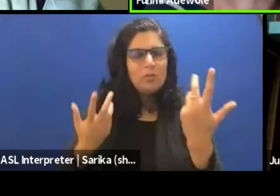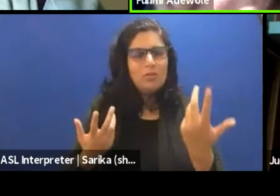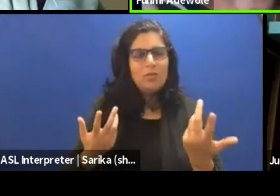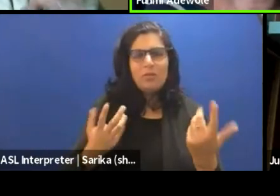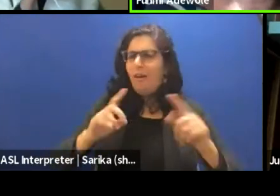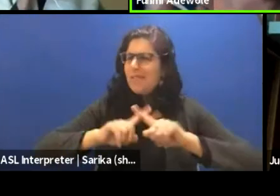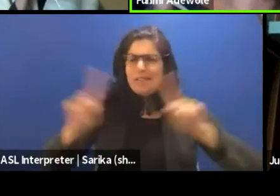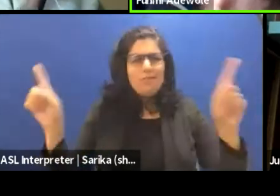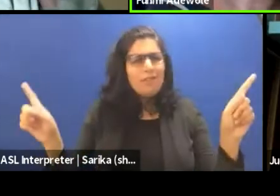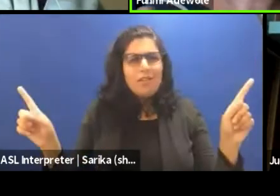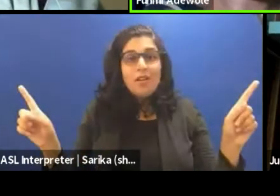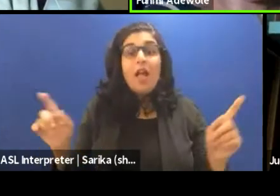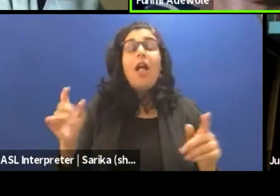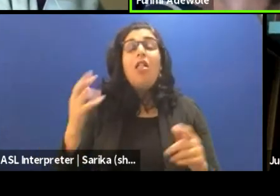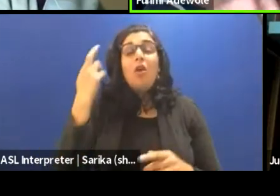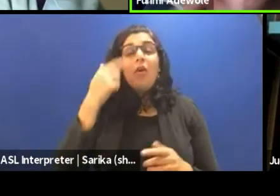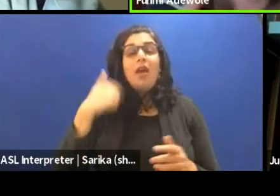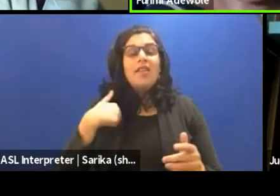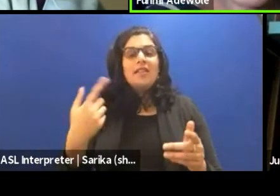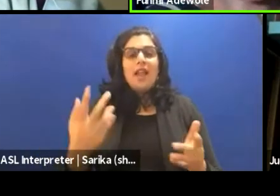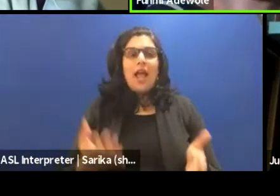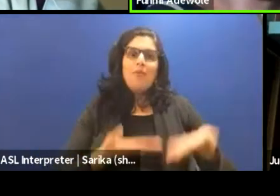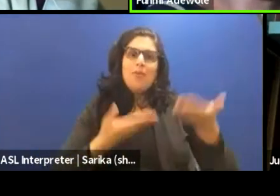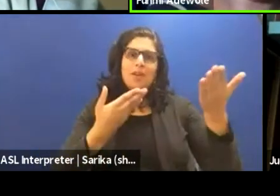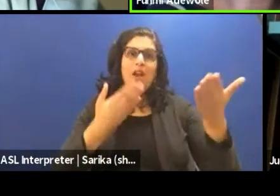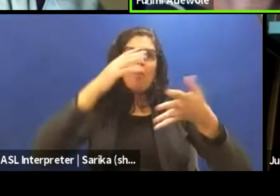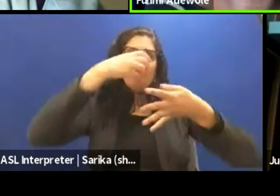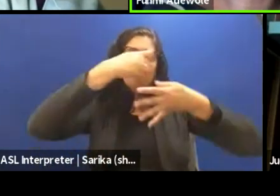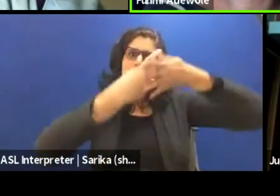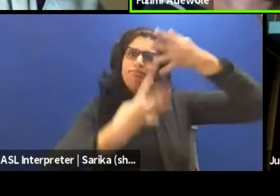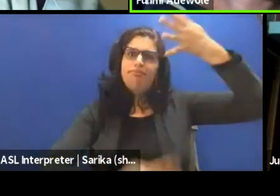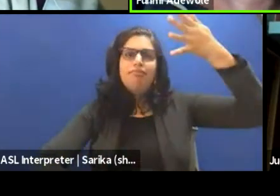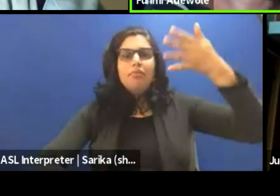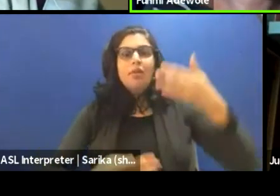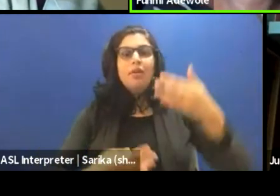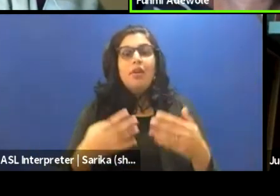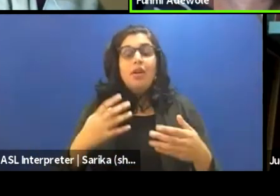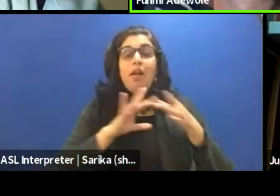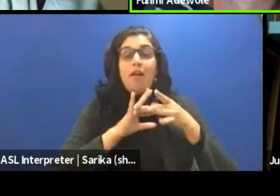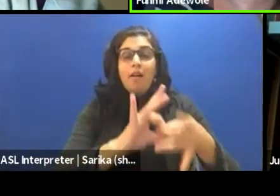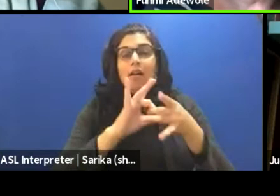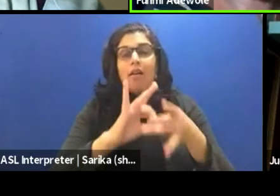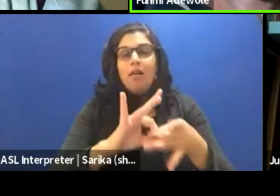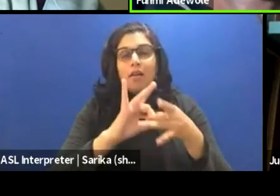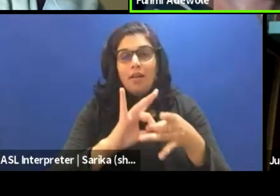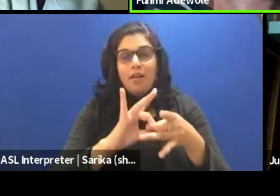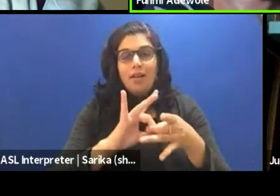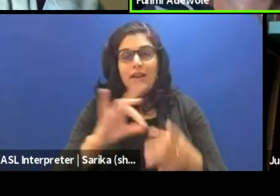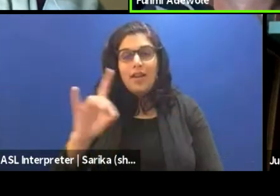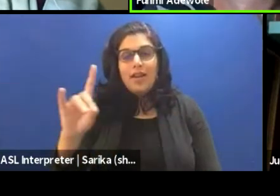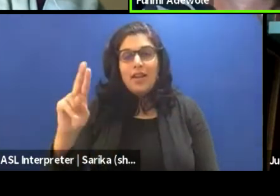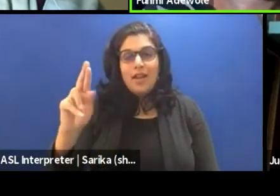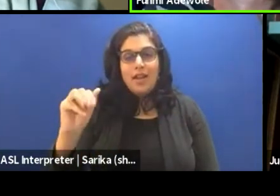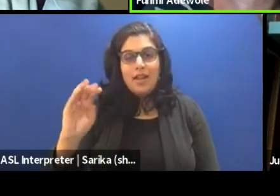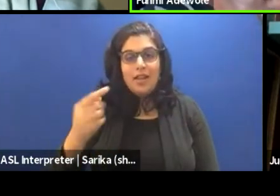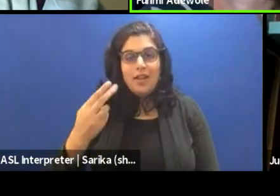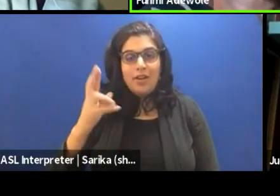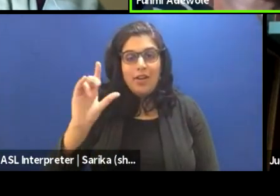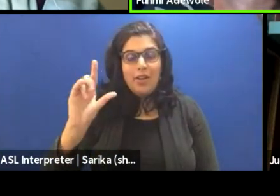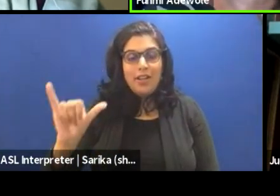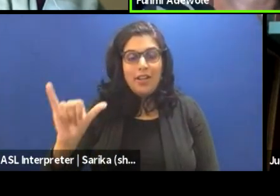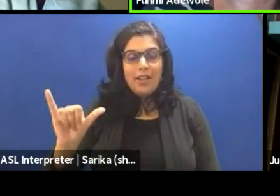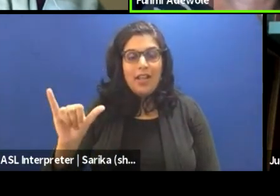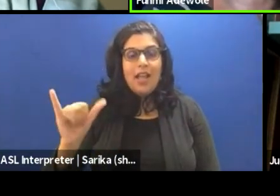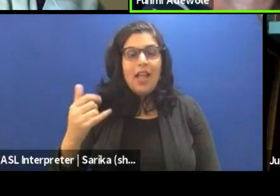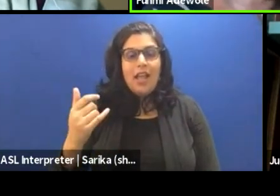And the reason why I'm bringing up all these things, because all of this has, has to do with dramaturgy. And I guess the